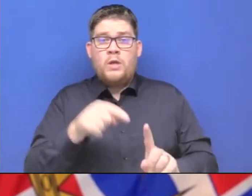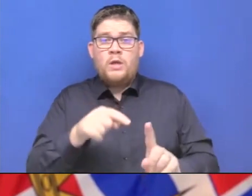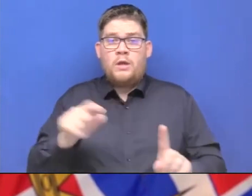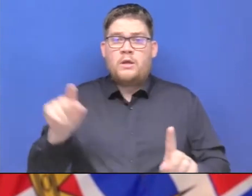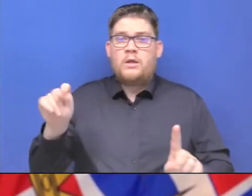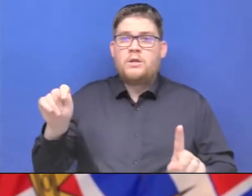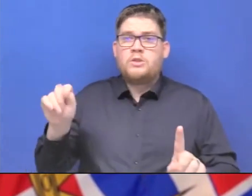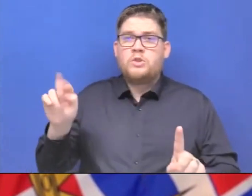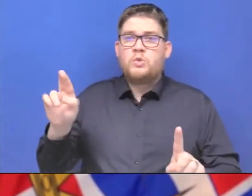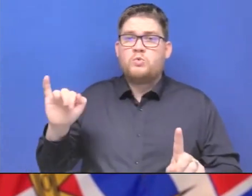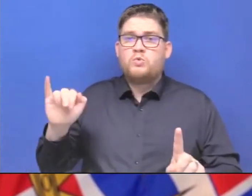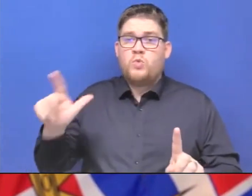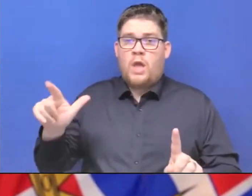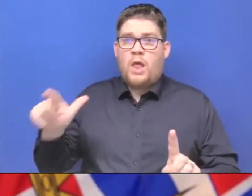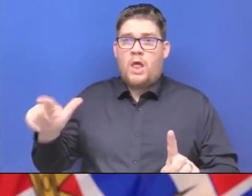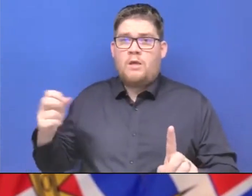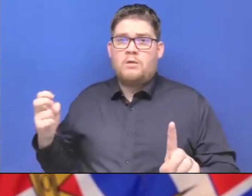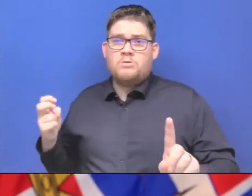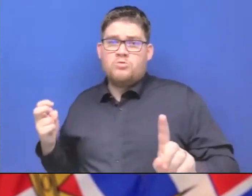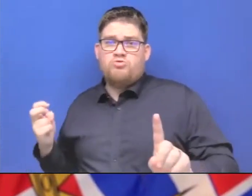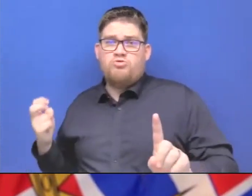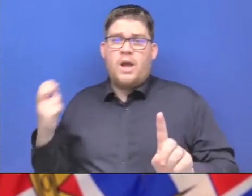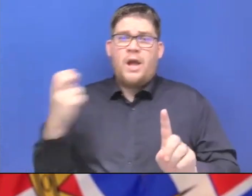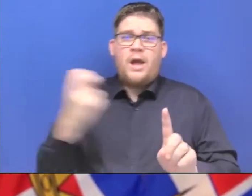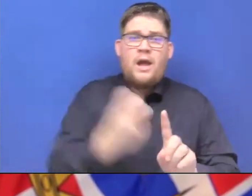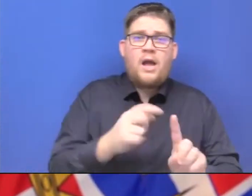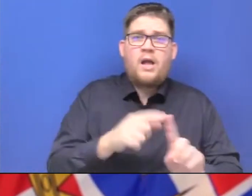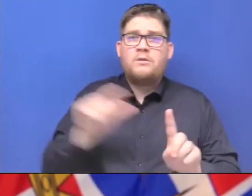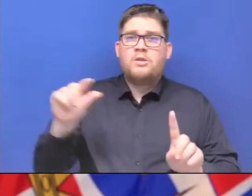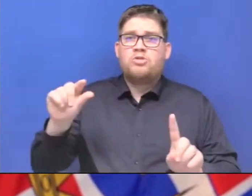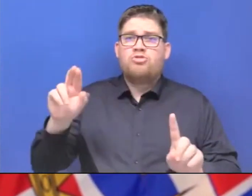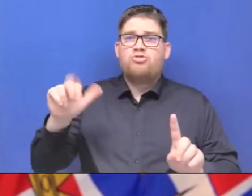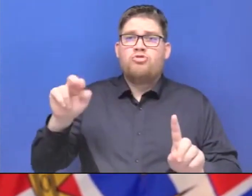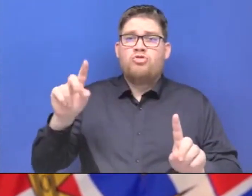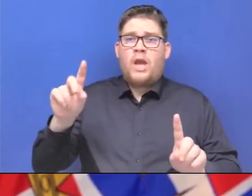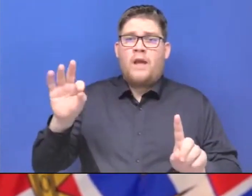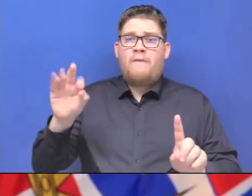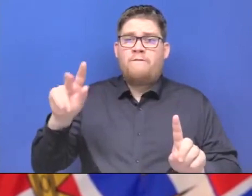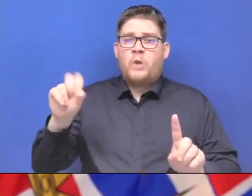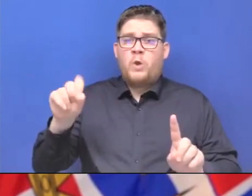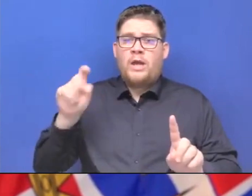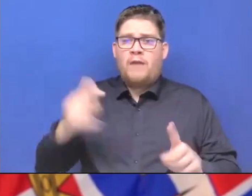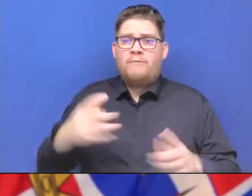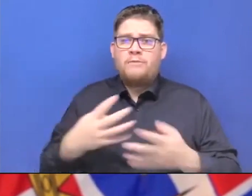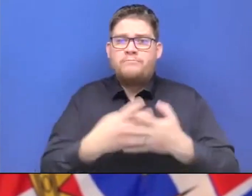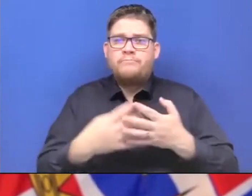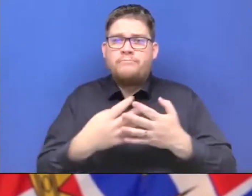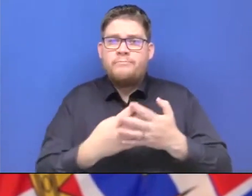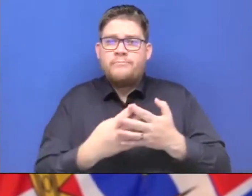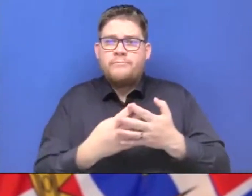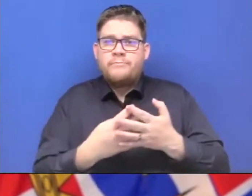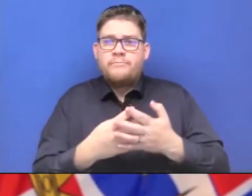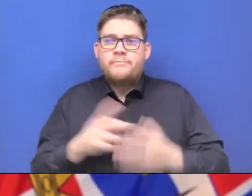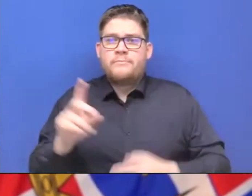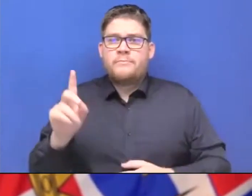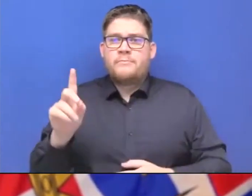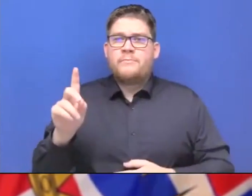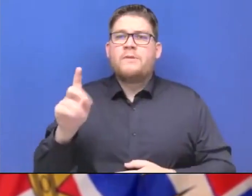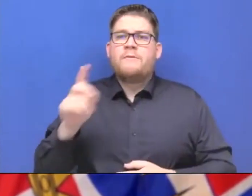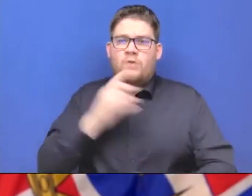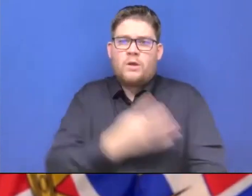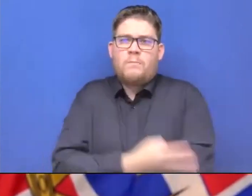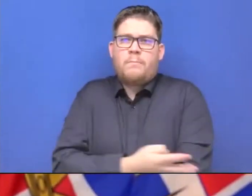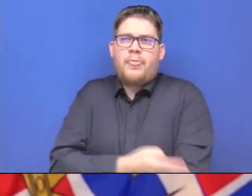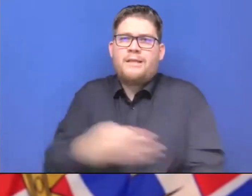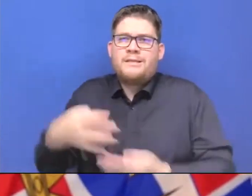to somebody not being immunized. How many cases do you believe are there across the province where medical clinics or medical facilities